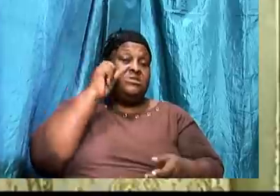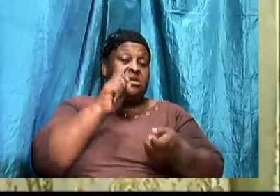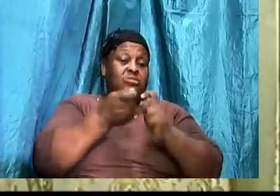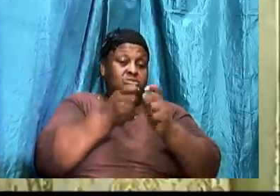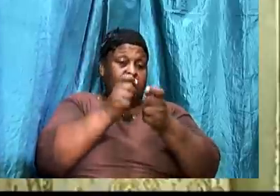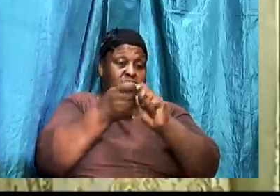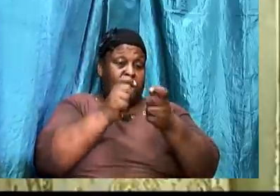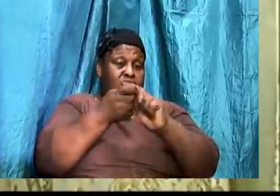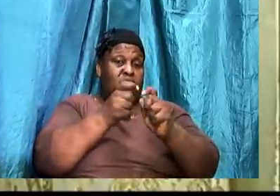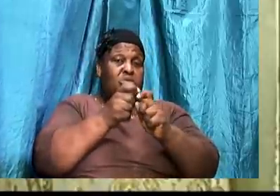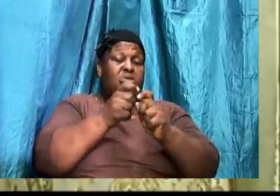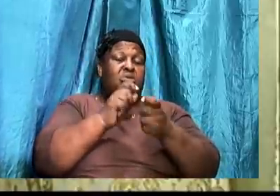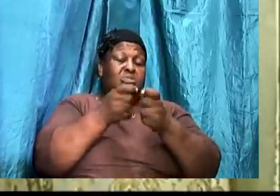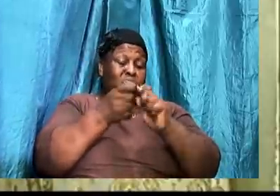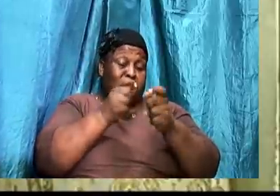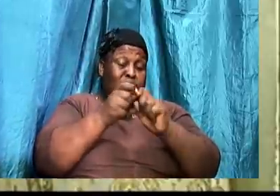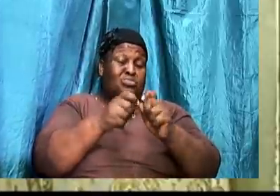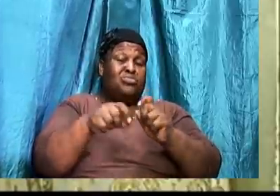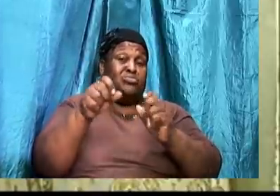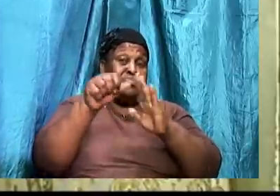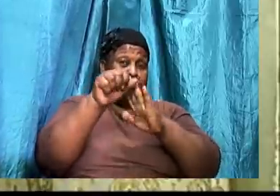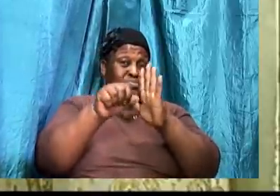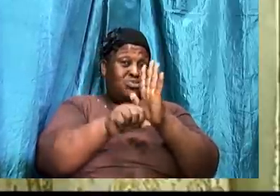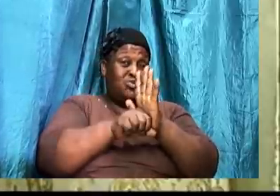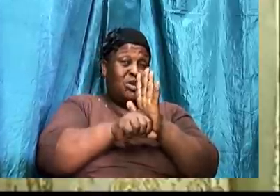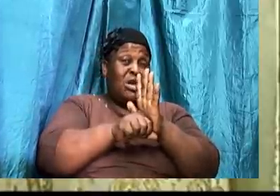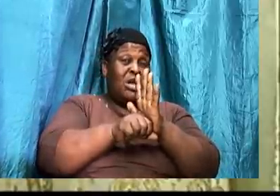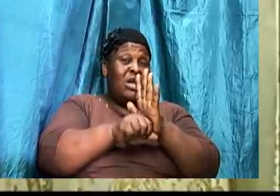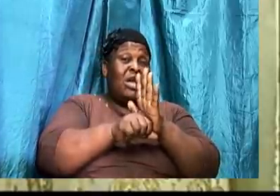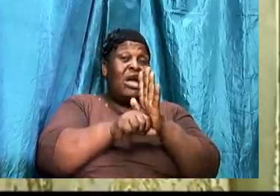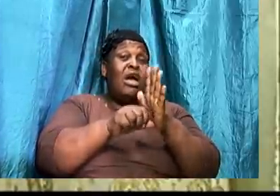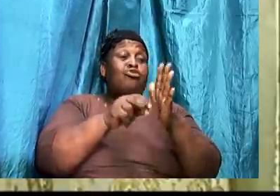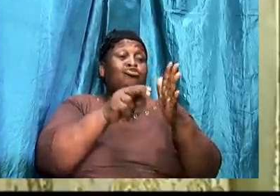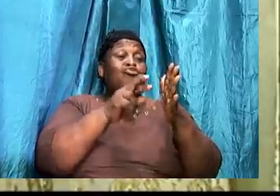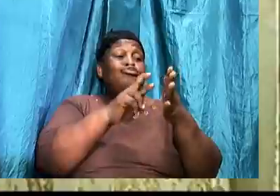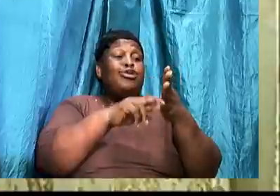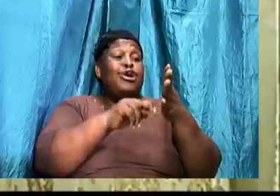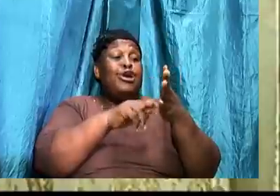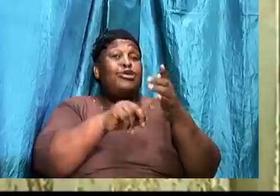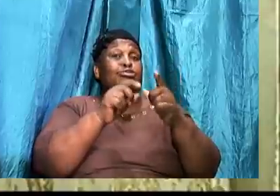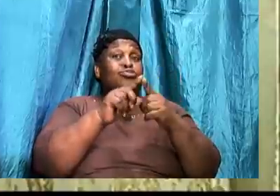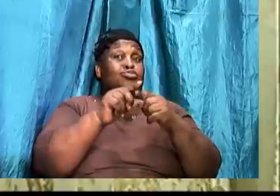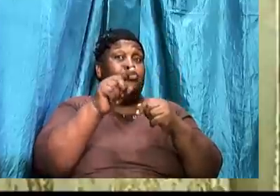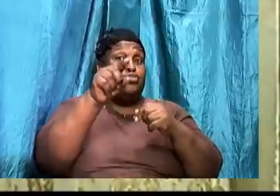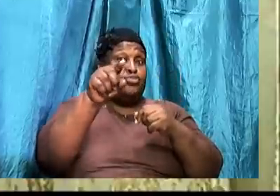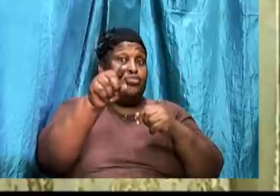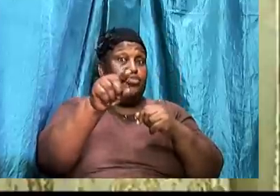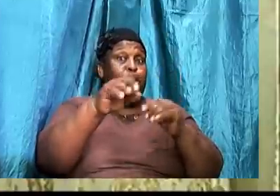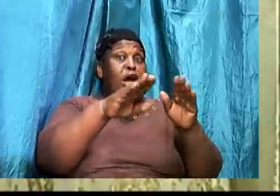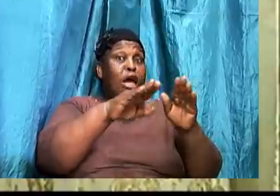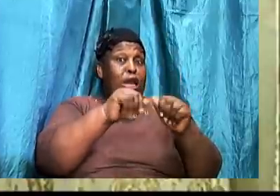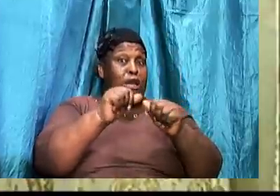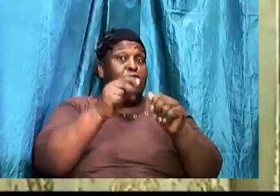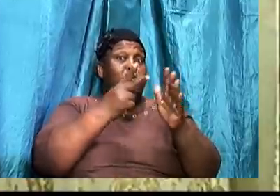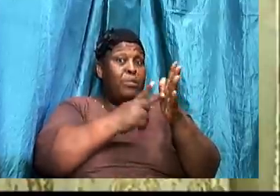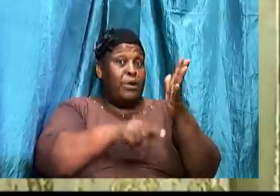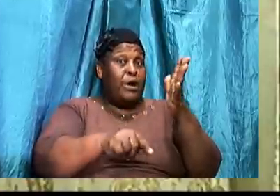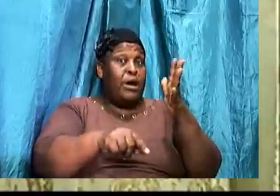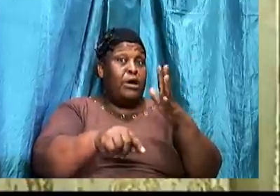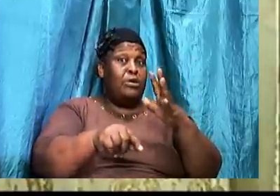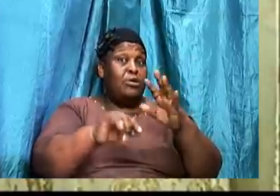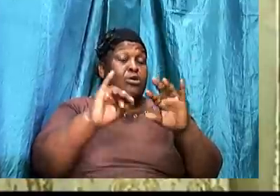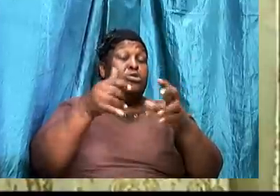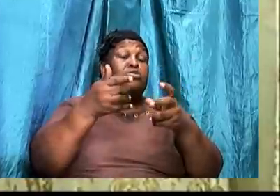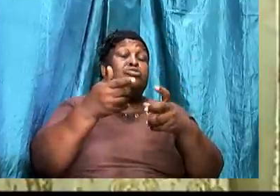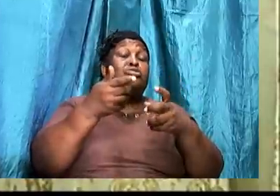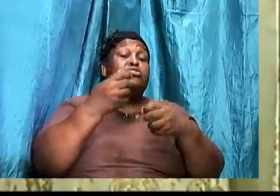He will turn the scripture. He will quote it to you. And leave out part of it. Just to get you to sin. Just to